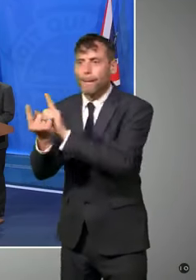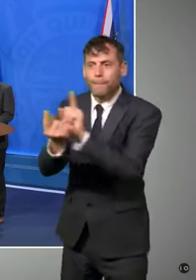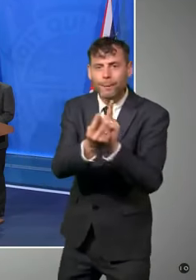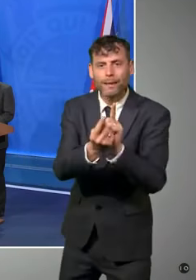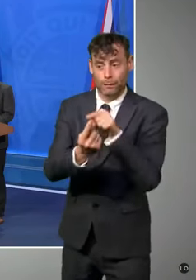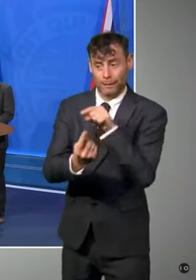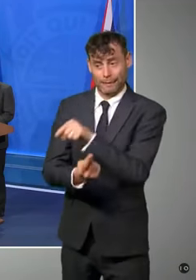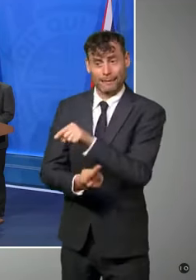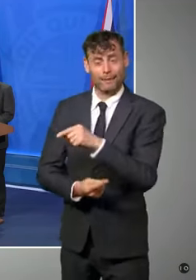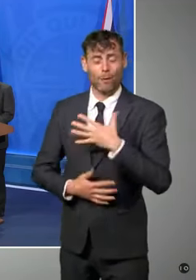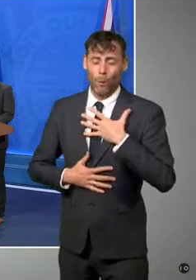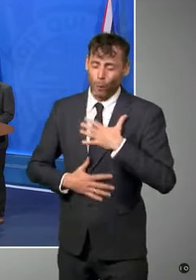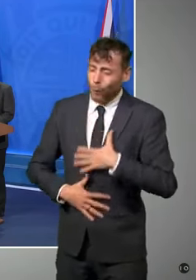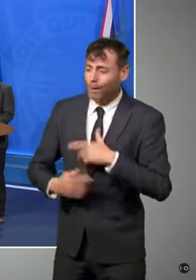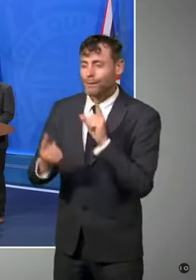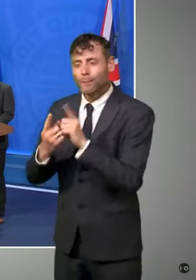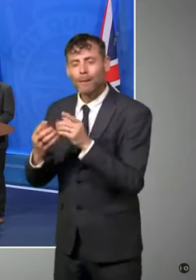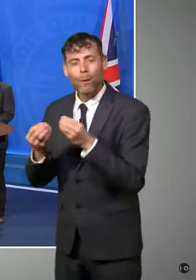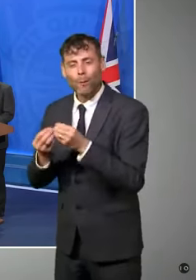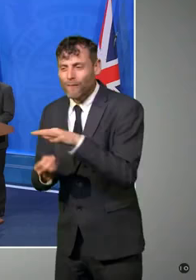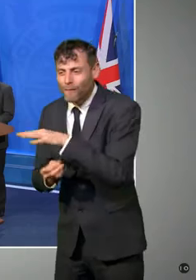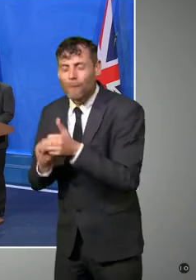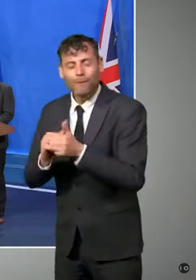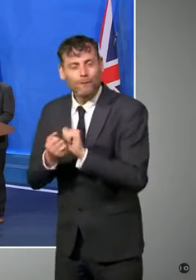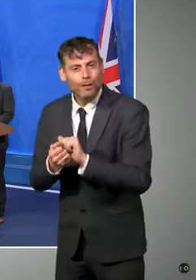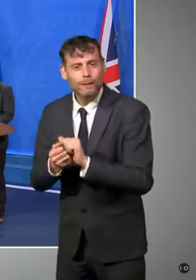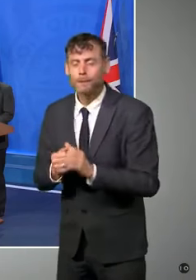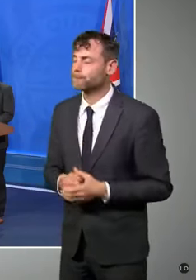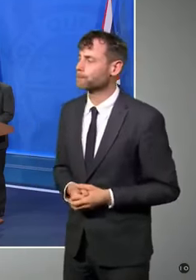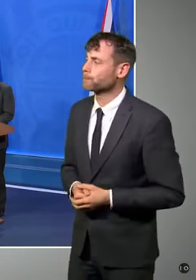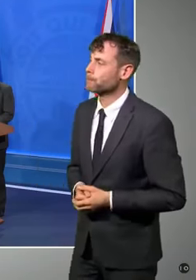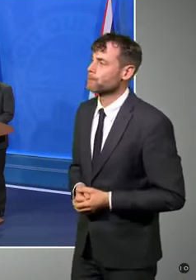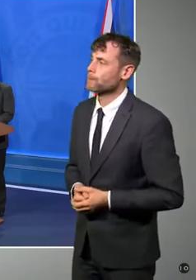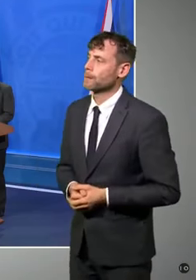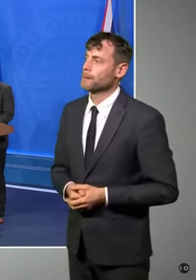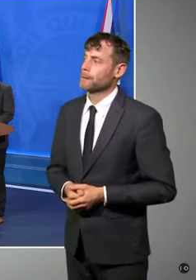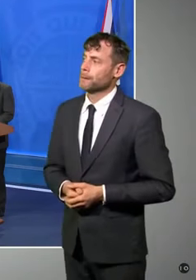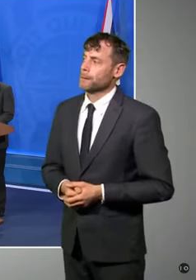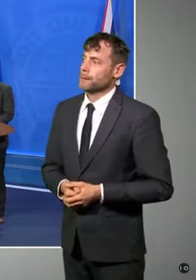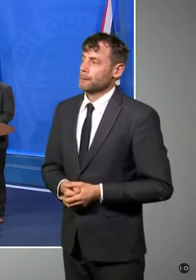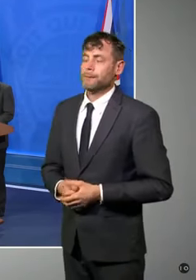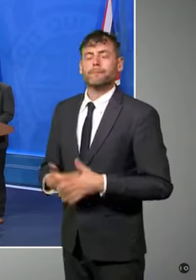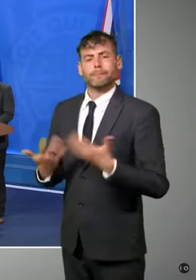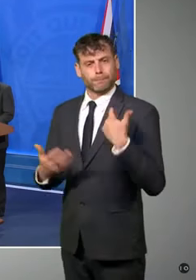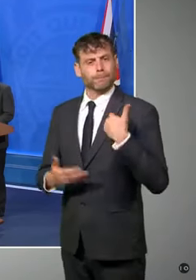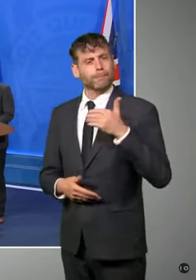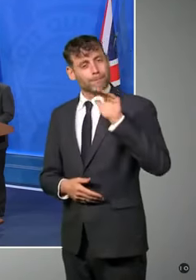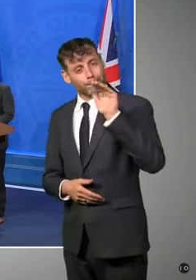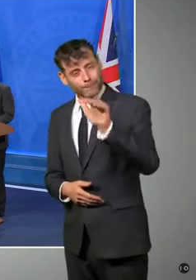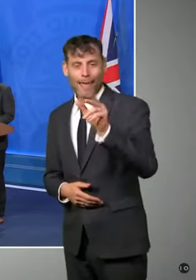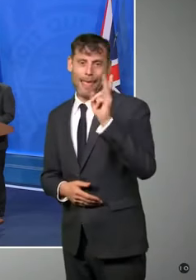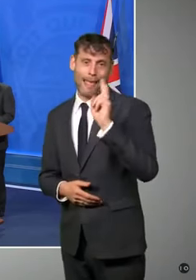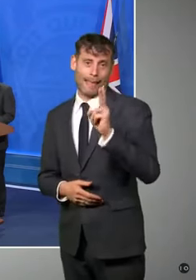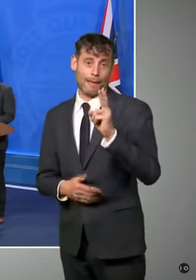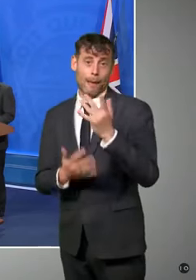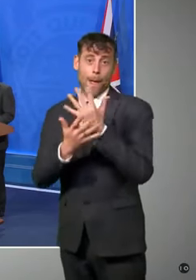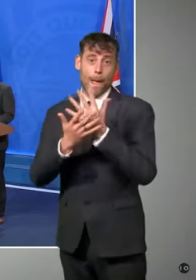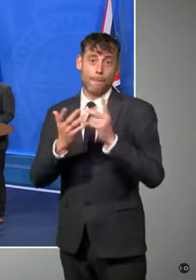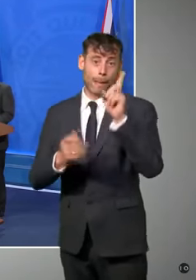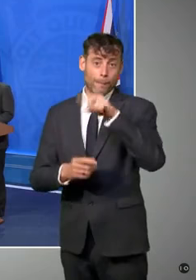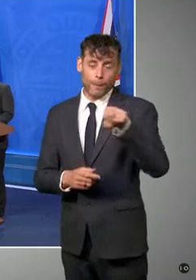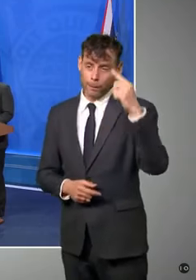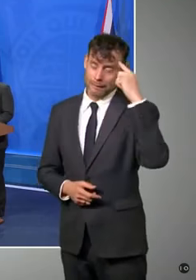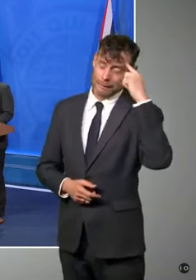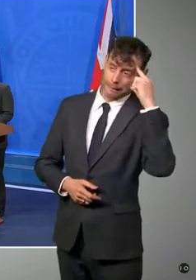to change your mind if you haven't yet come forward. That was true then and it's true now. Our offer is evergreen. If you've